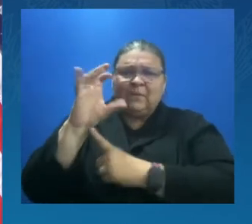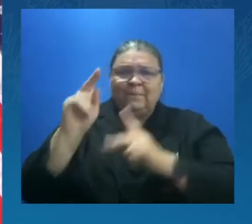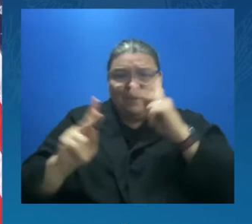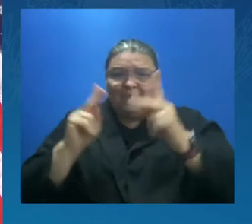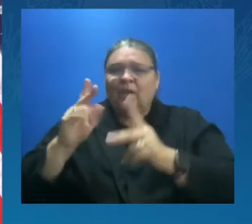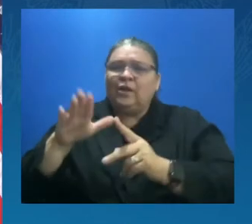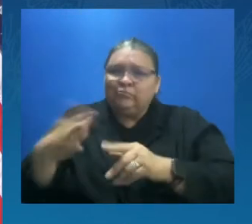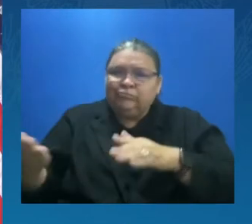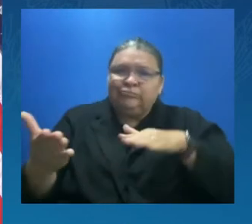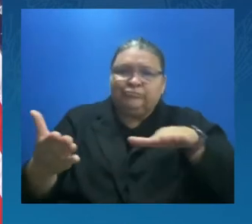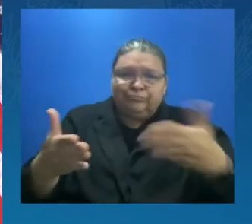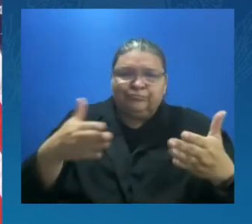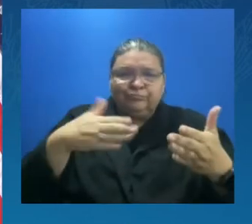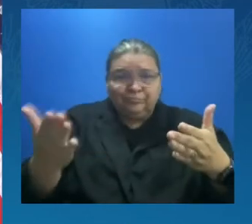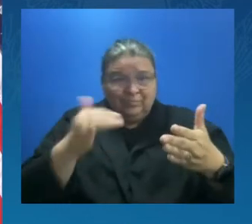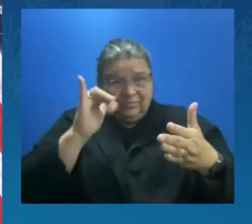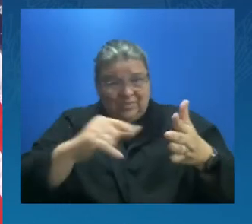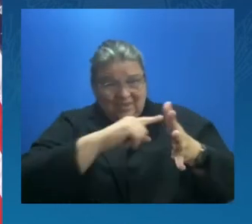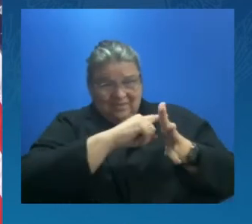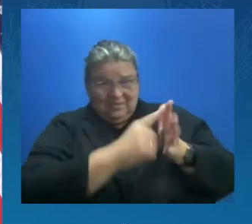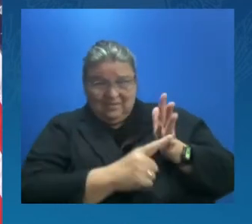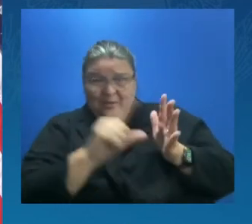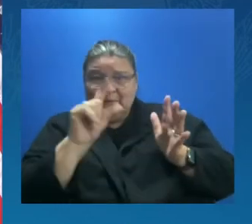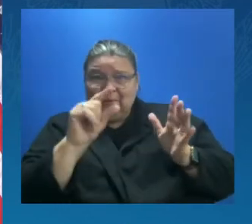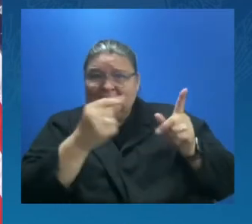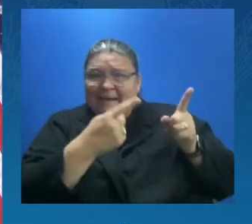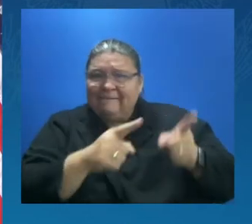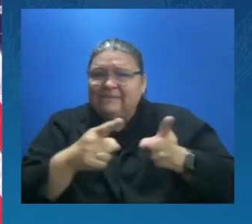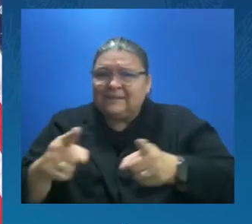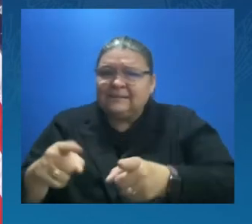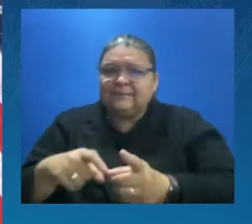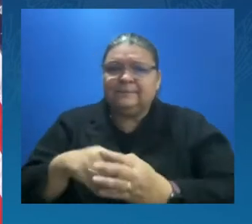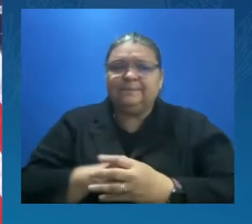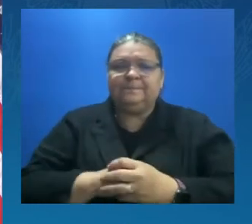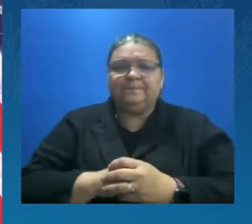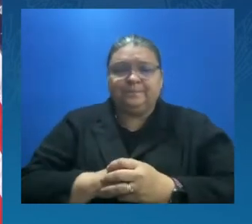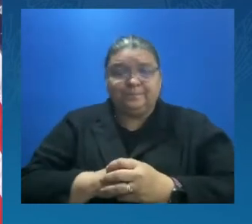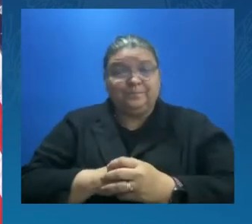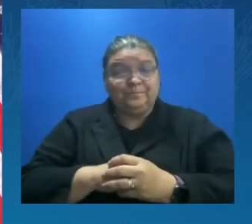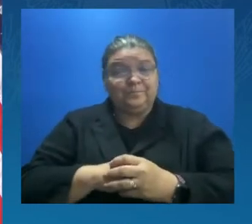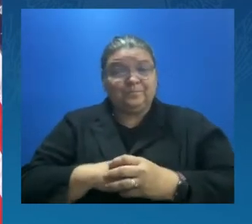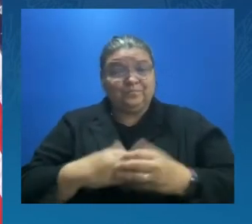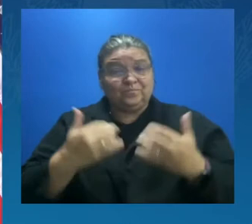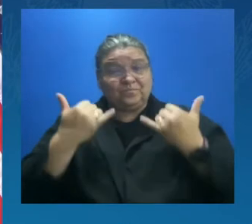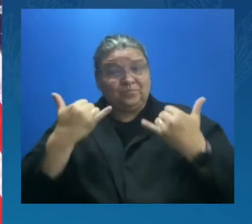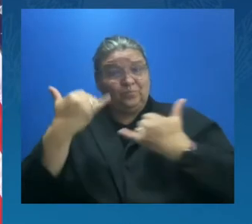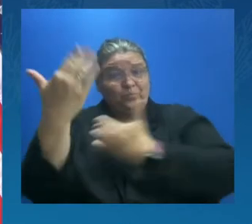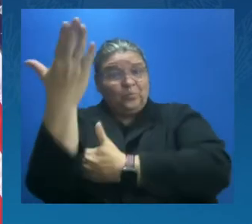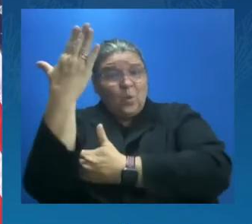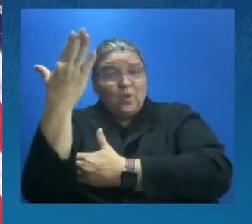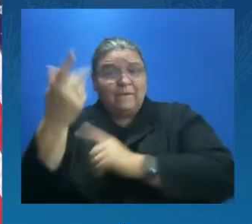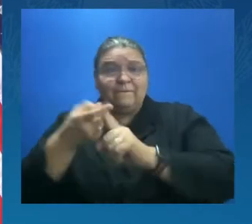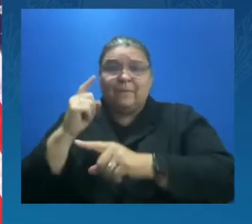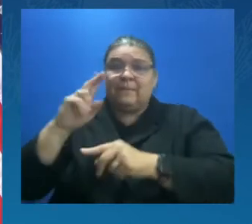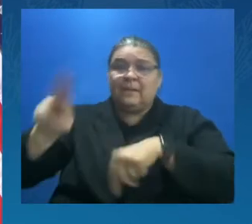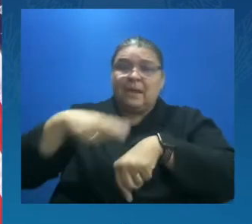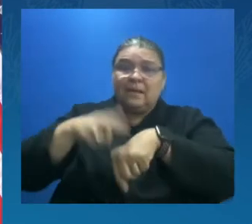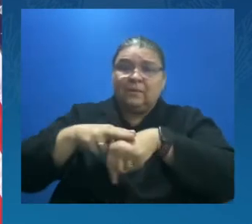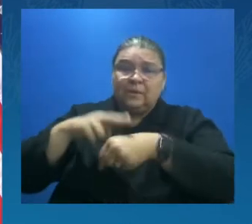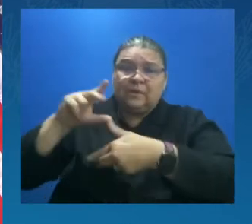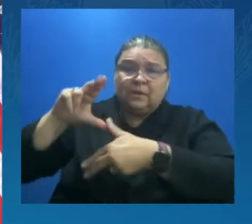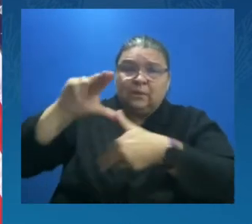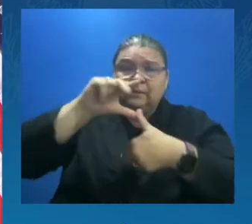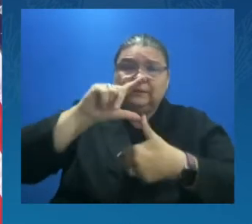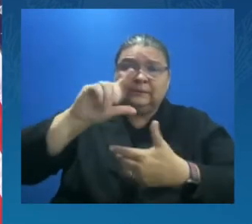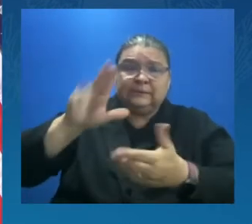Earlier today, at the National Hurricane Center, I received a briefing on extreme weather fueled by climate change.